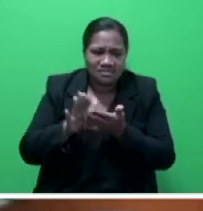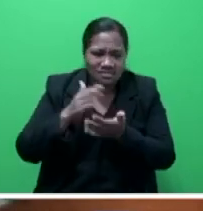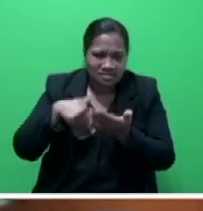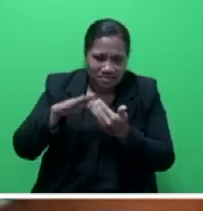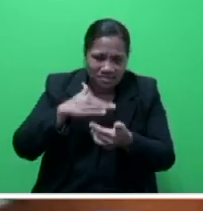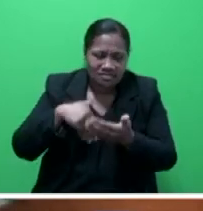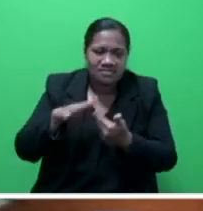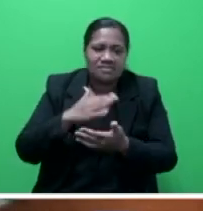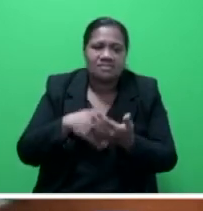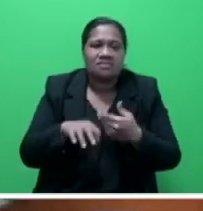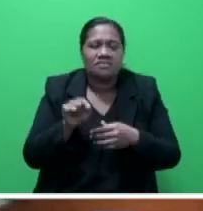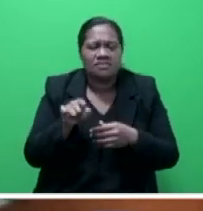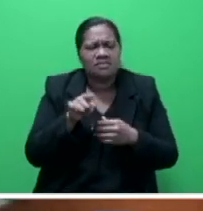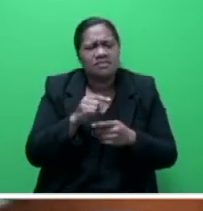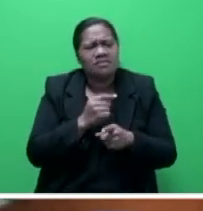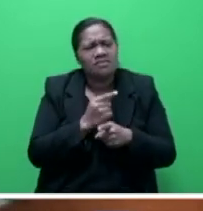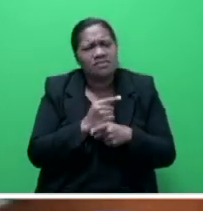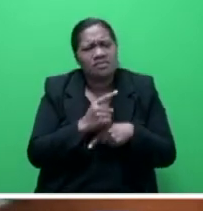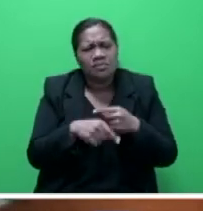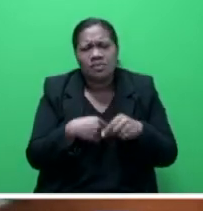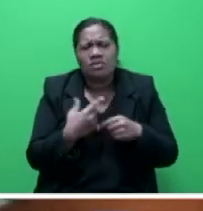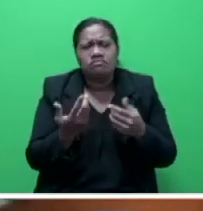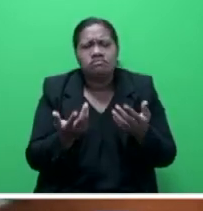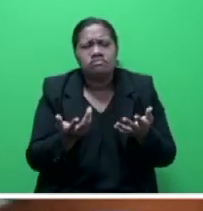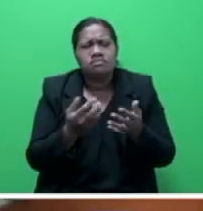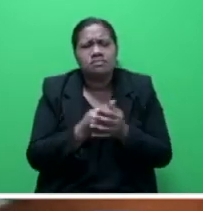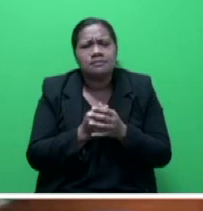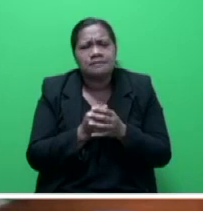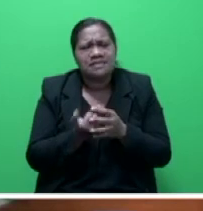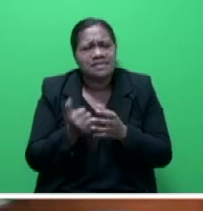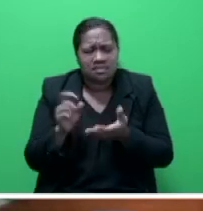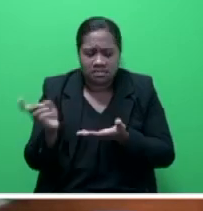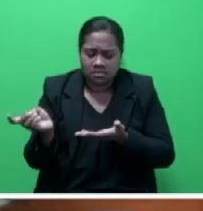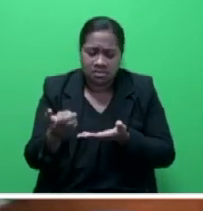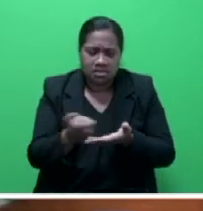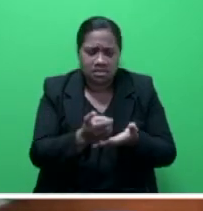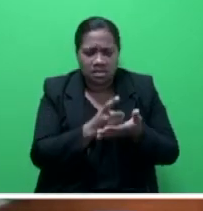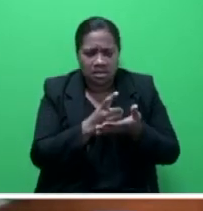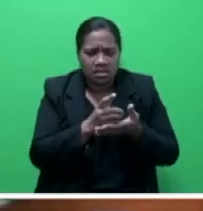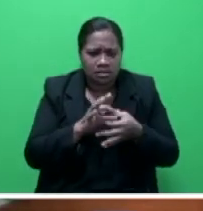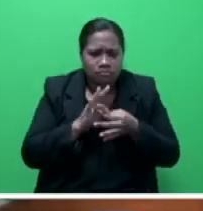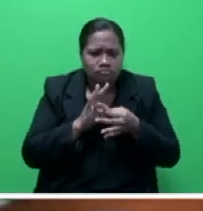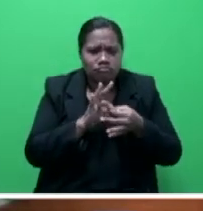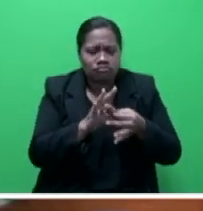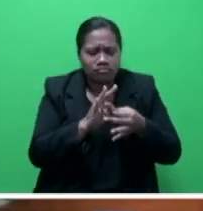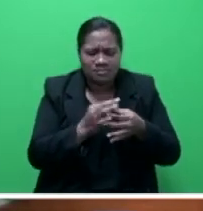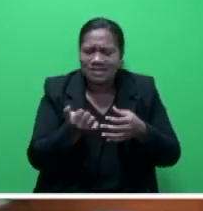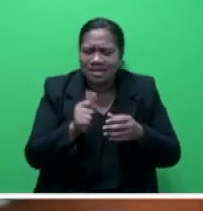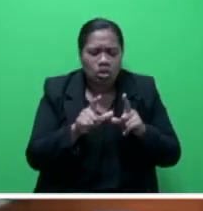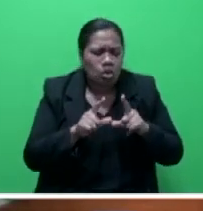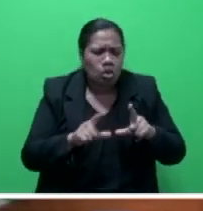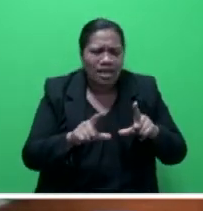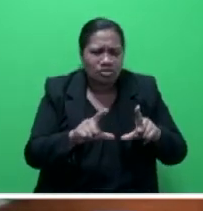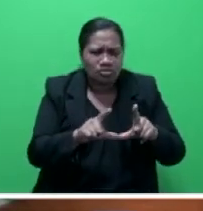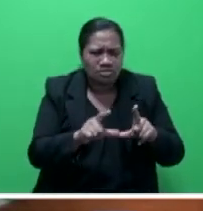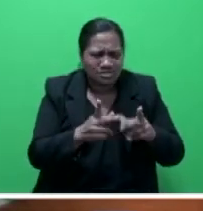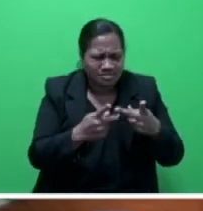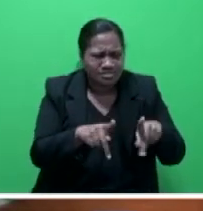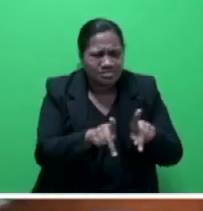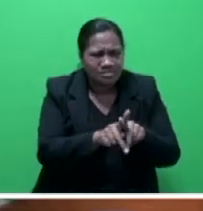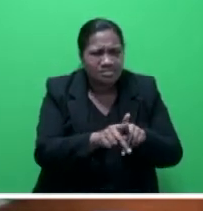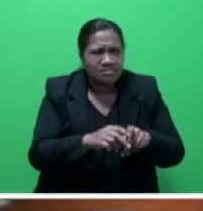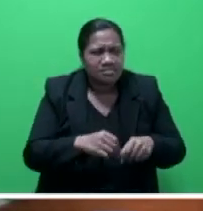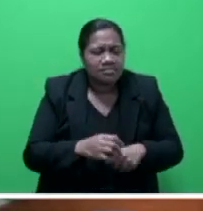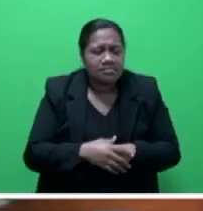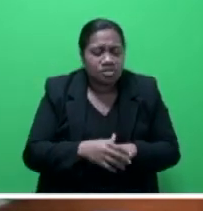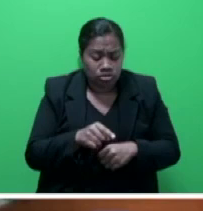Geospatial is basically talking about any data that is associated with a particular location, and it involves digitizing